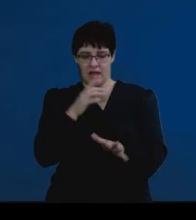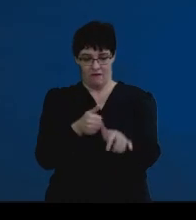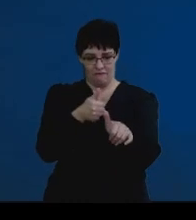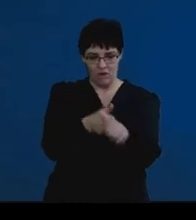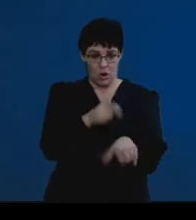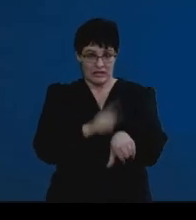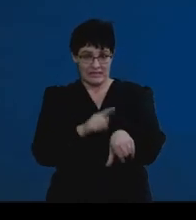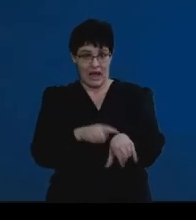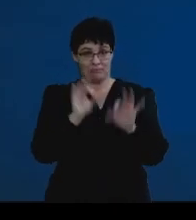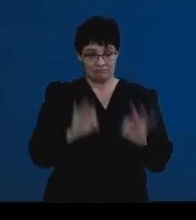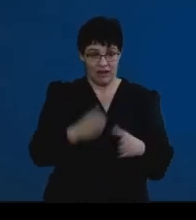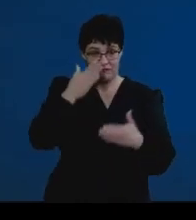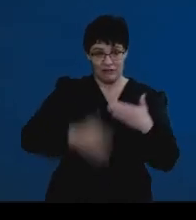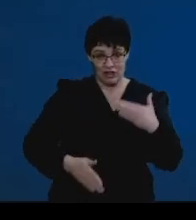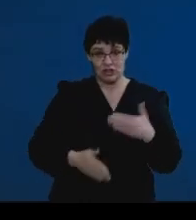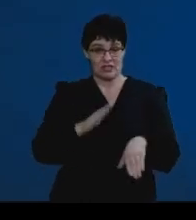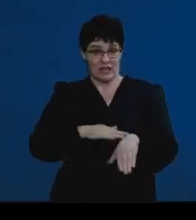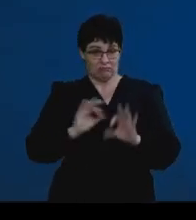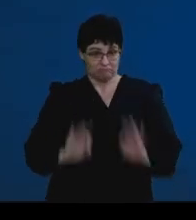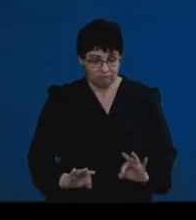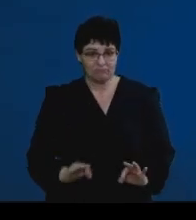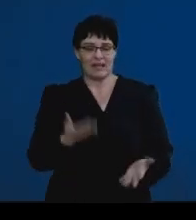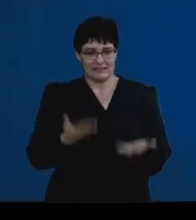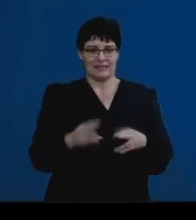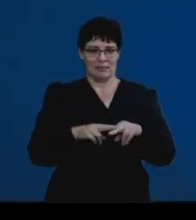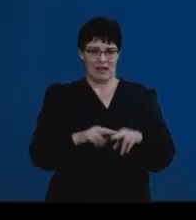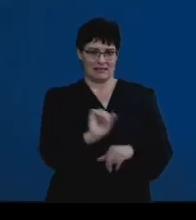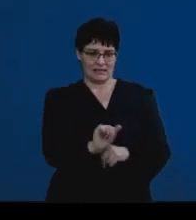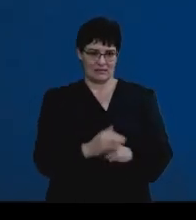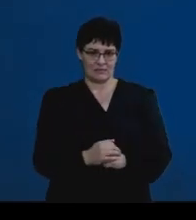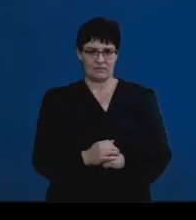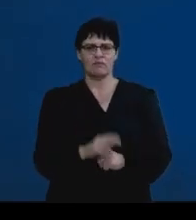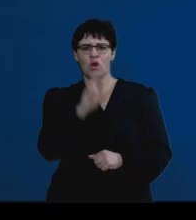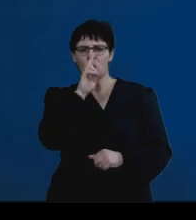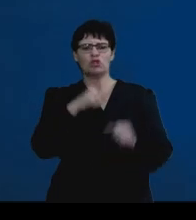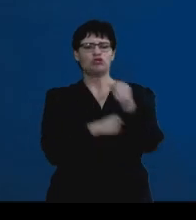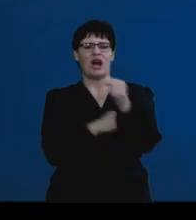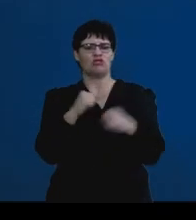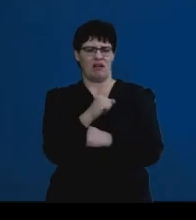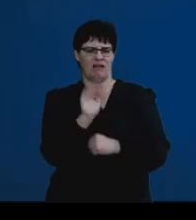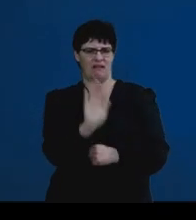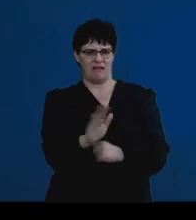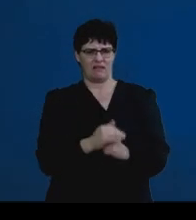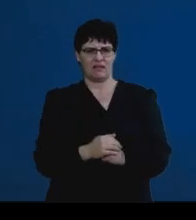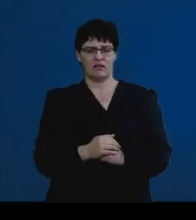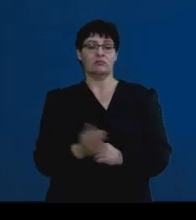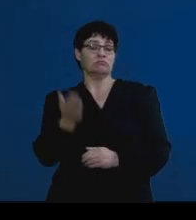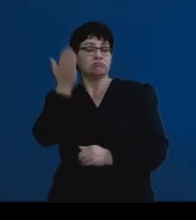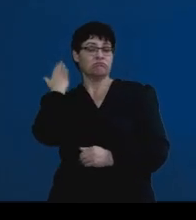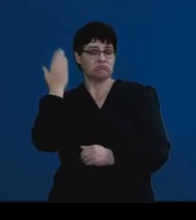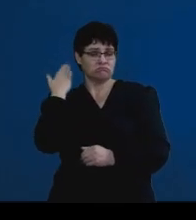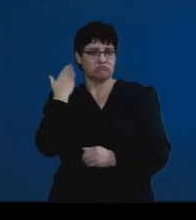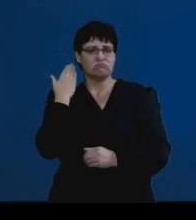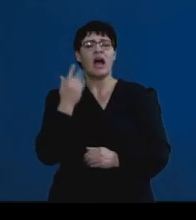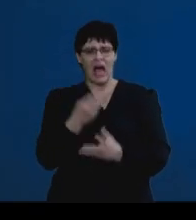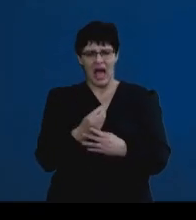and going to complete that exam on time. When we look at the structure of this exam, we know that in the past, you've written prelim